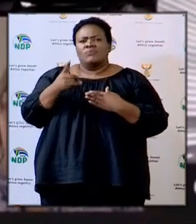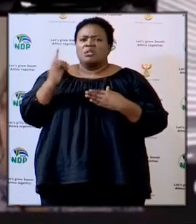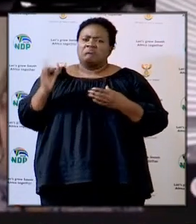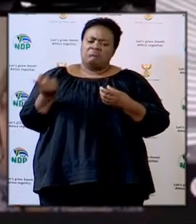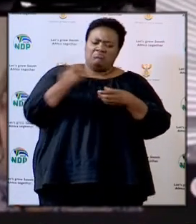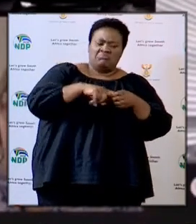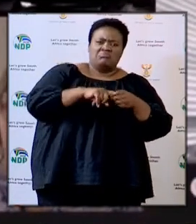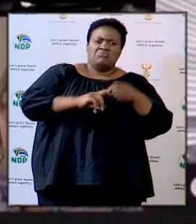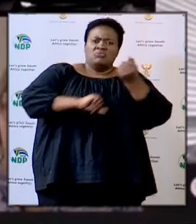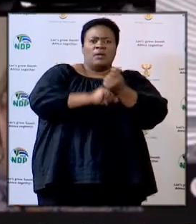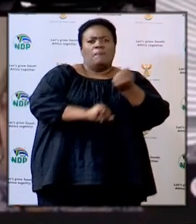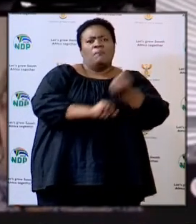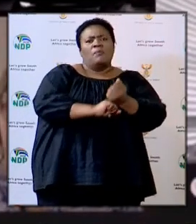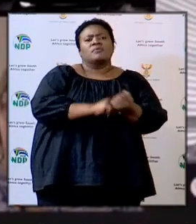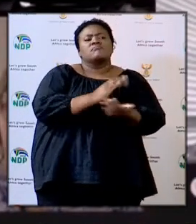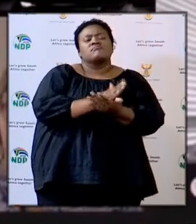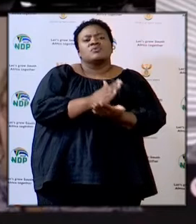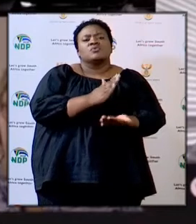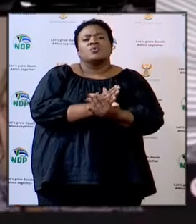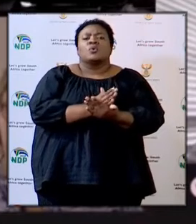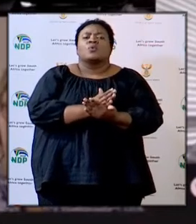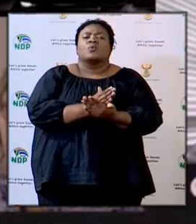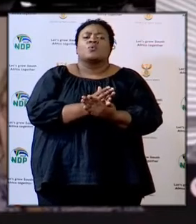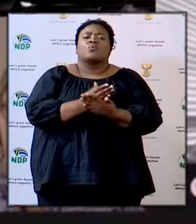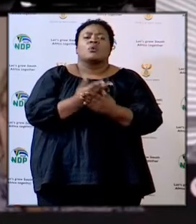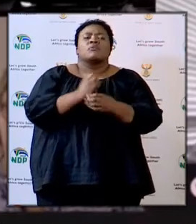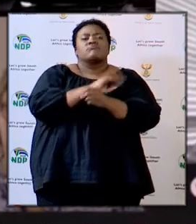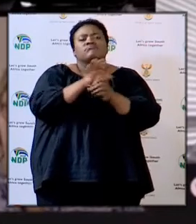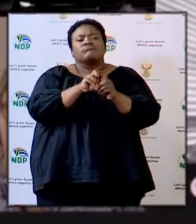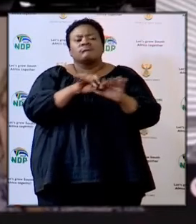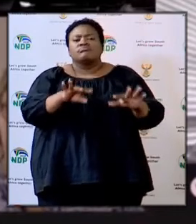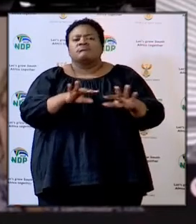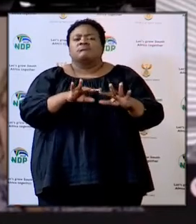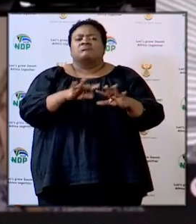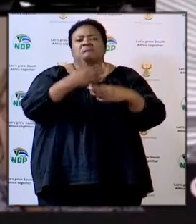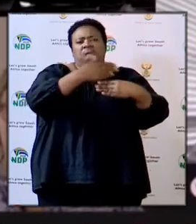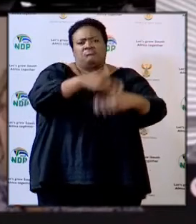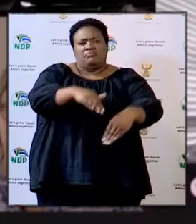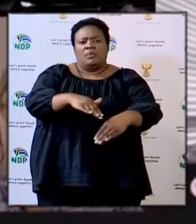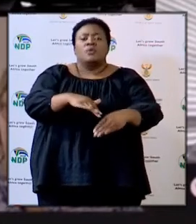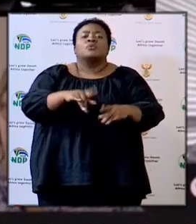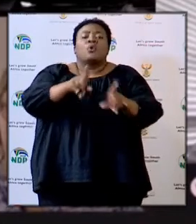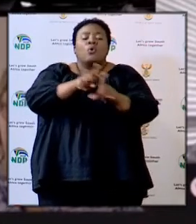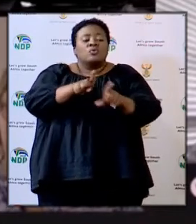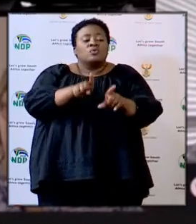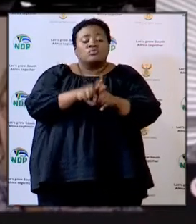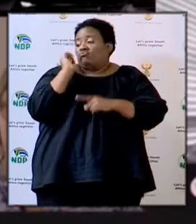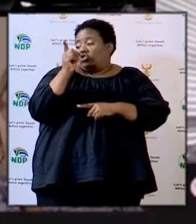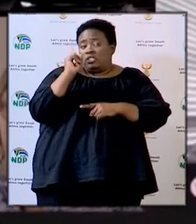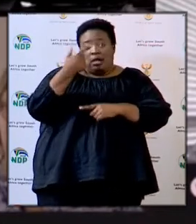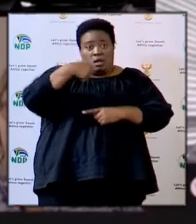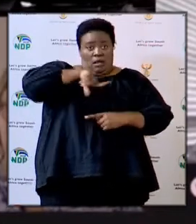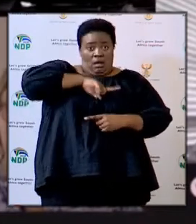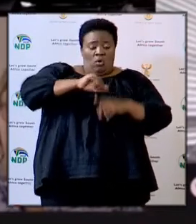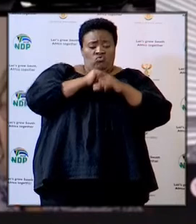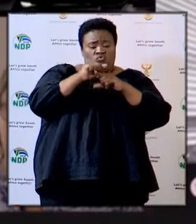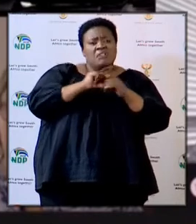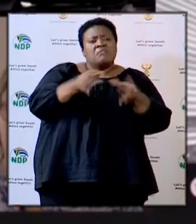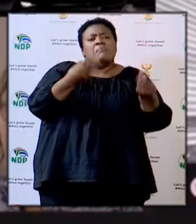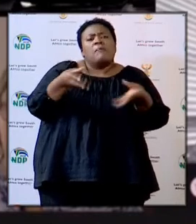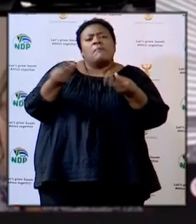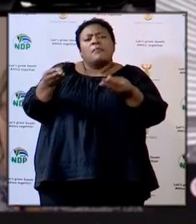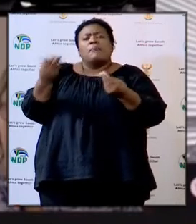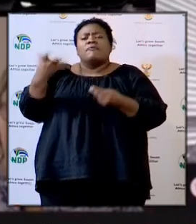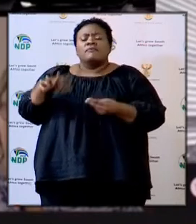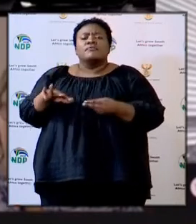hands to support and ensure that we push back the virus we can confirm the training of all our teachers as well as the training